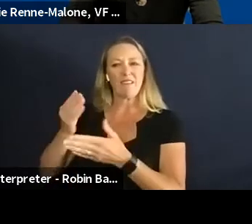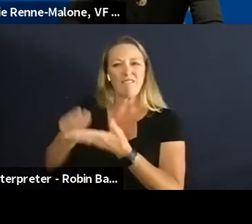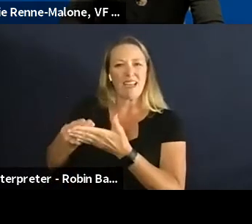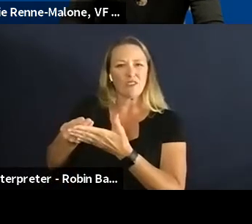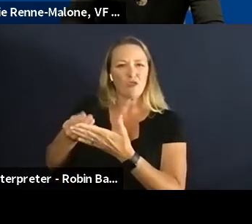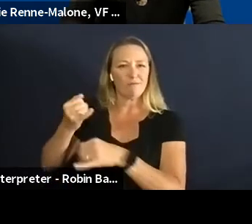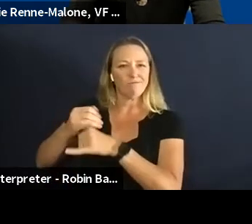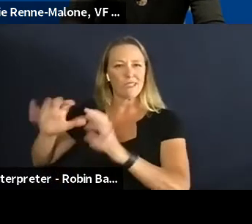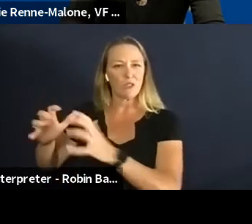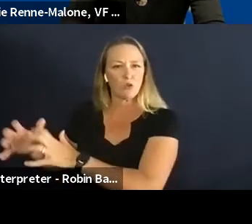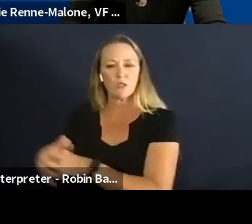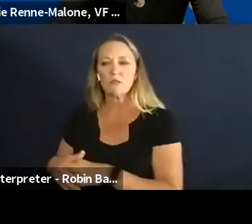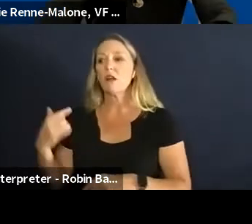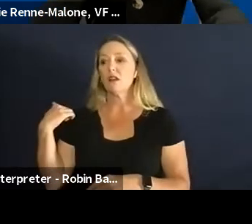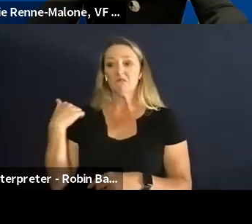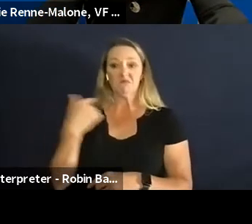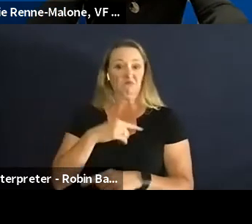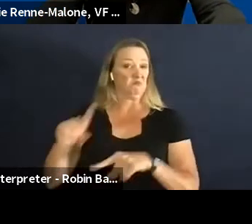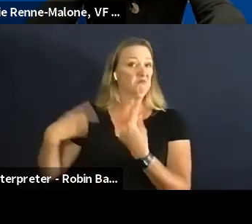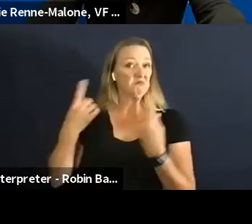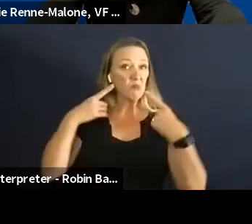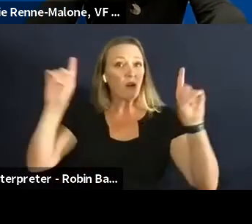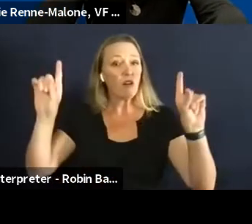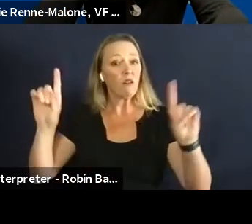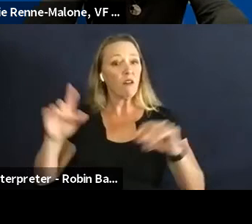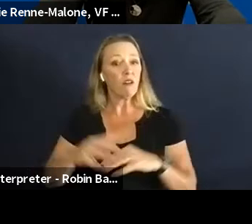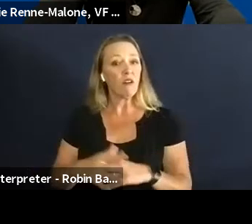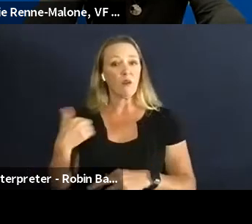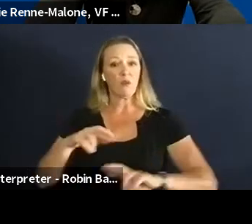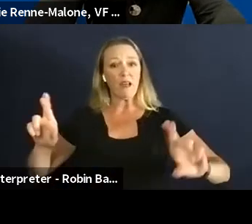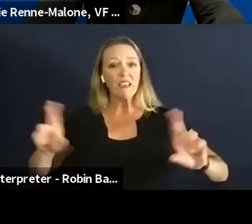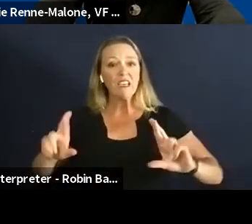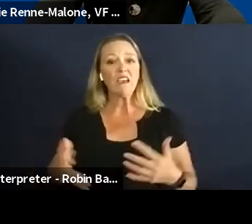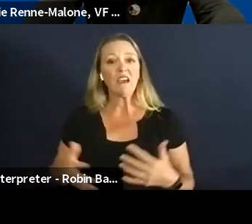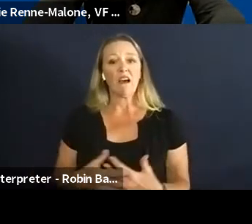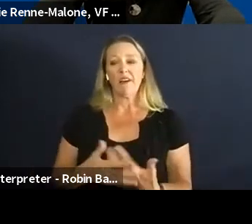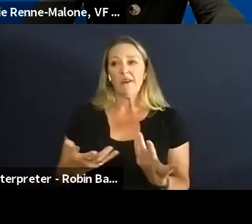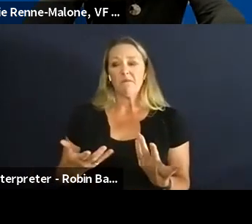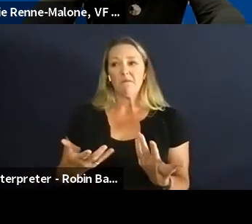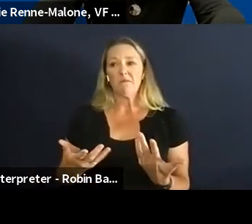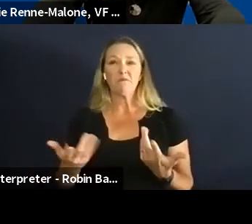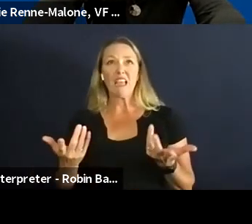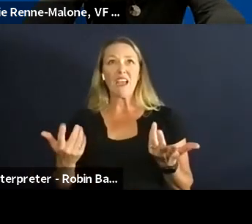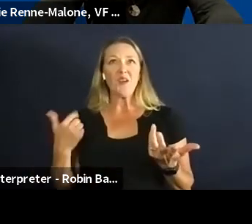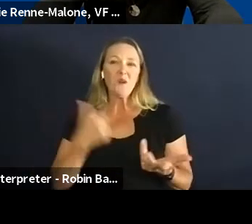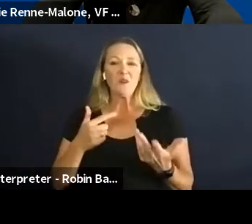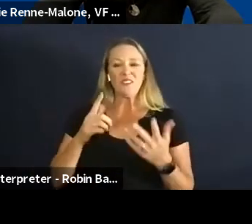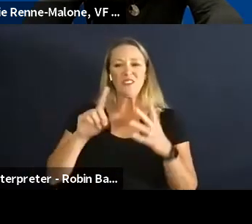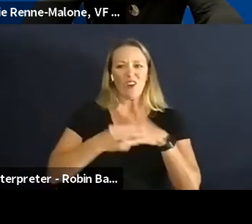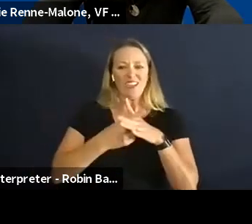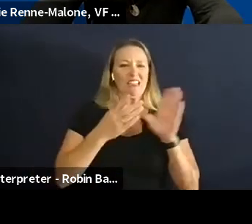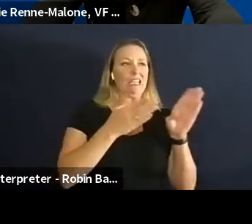and have been fairly successful and we're ready to you know we sort of have been moving in that direction